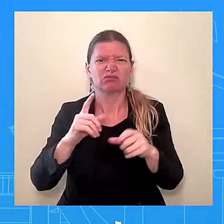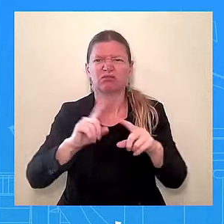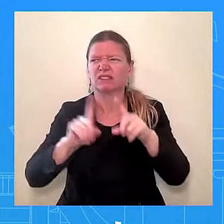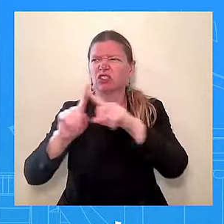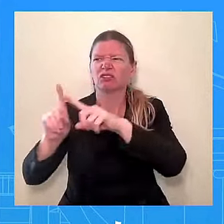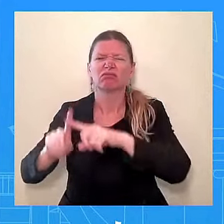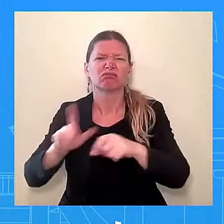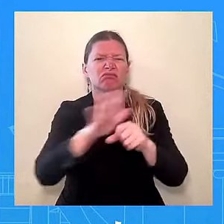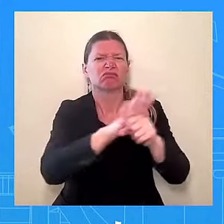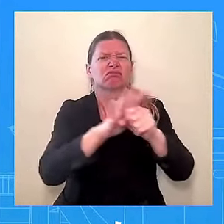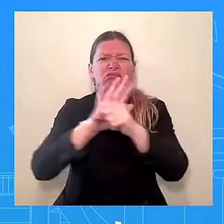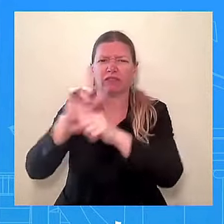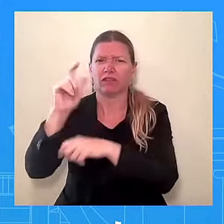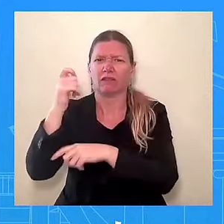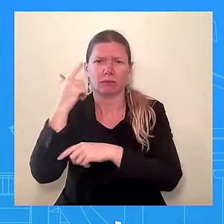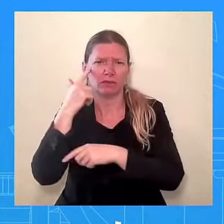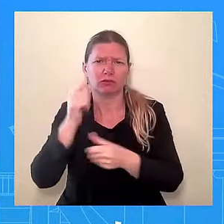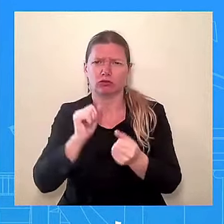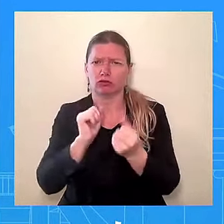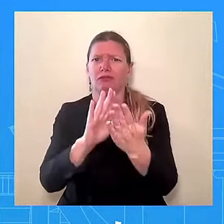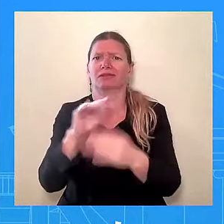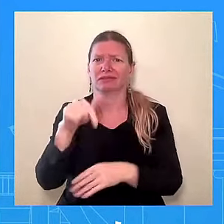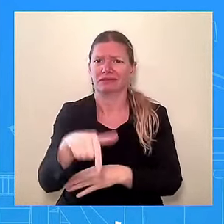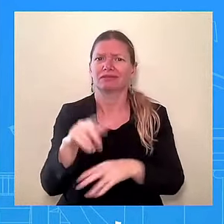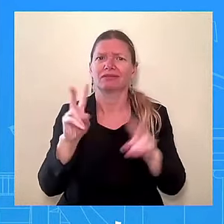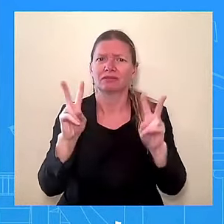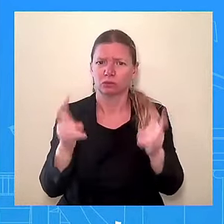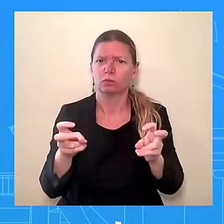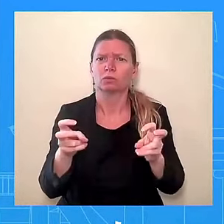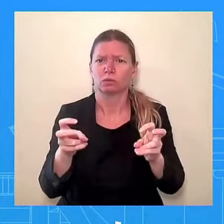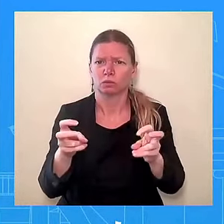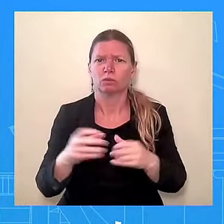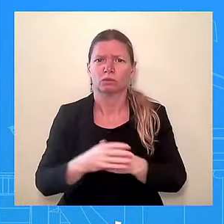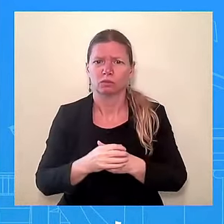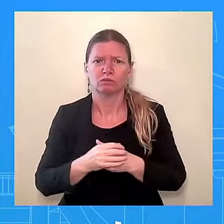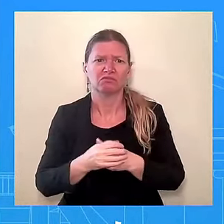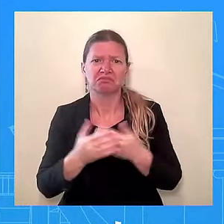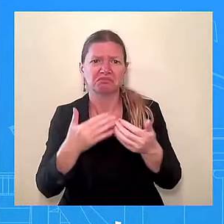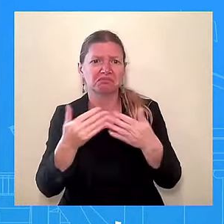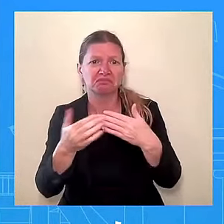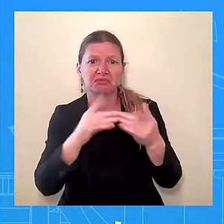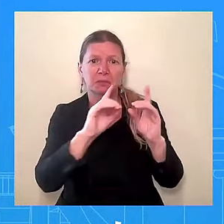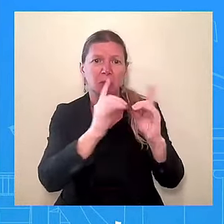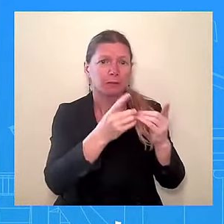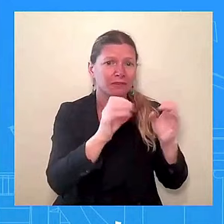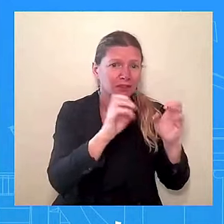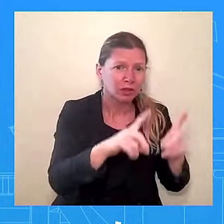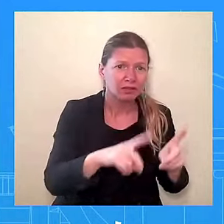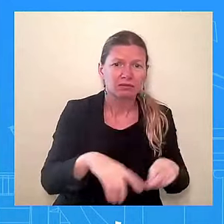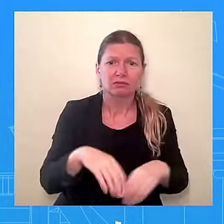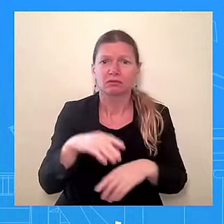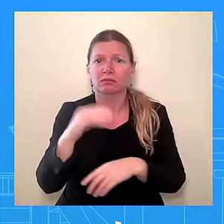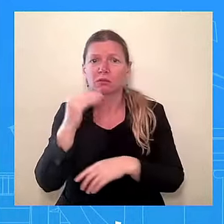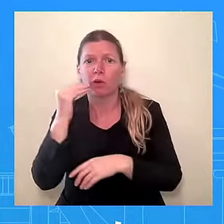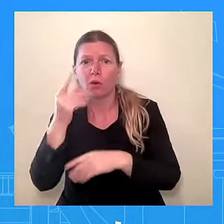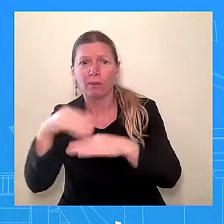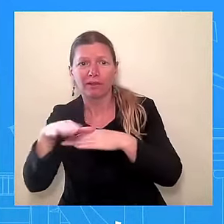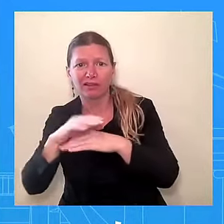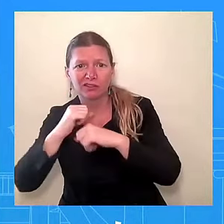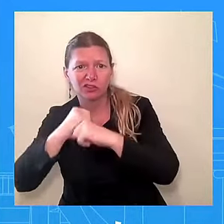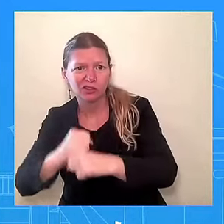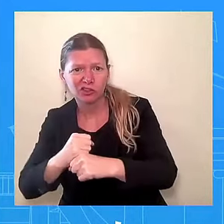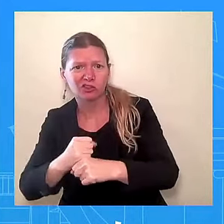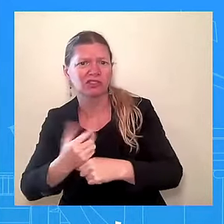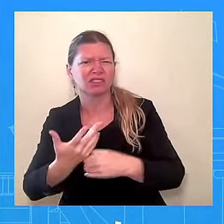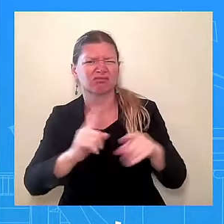and Department of Justice, this is an issue that is incredibly important and we are going to